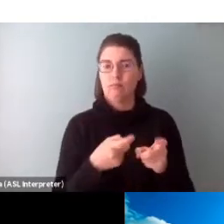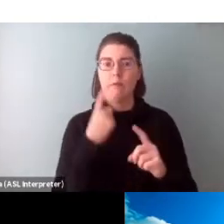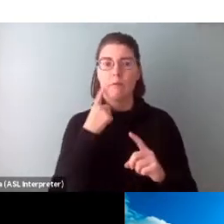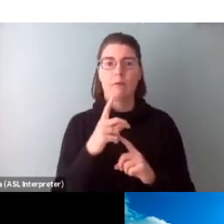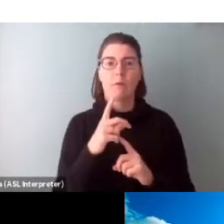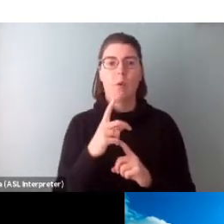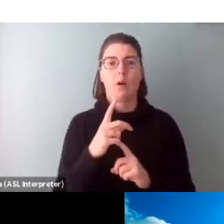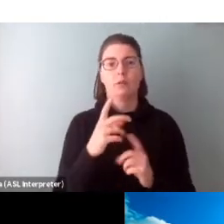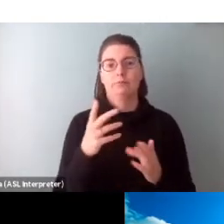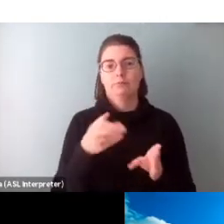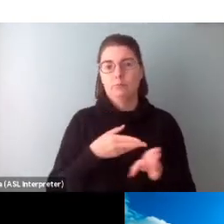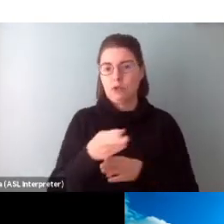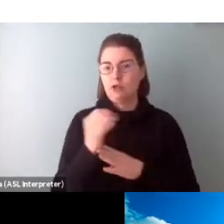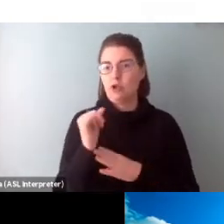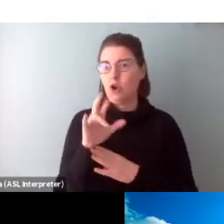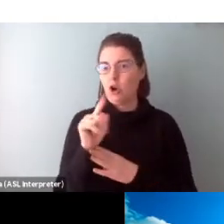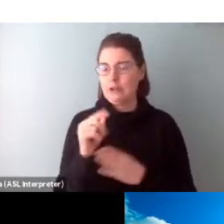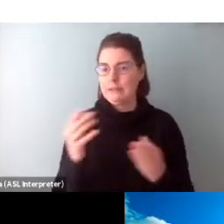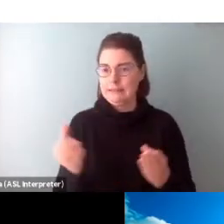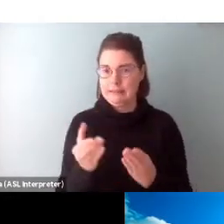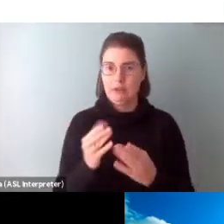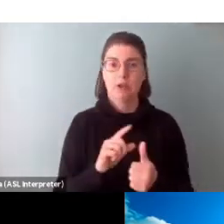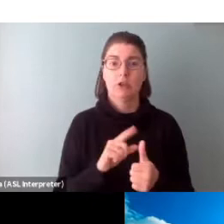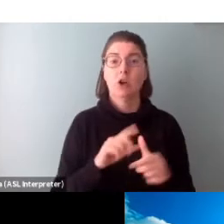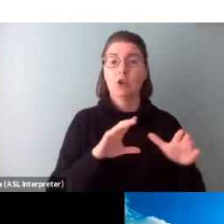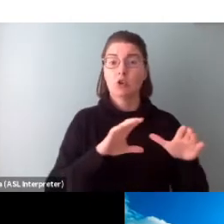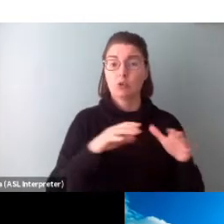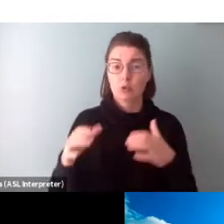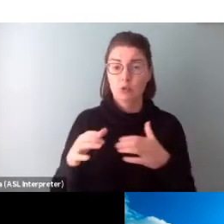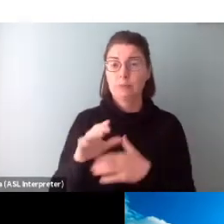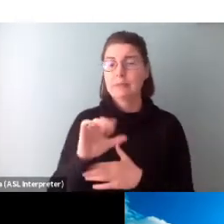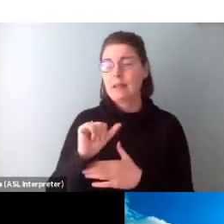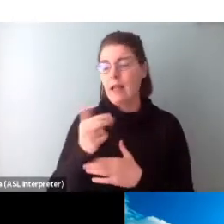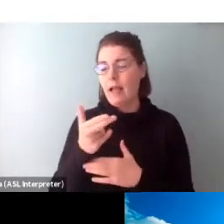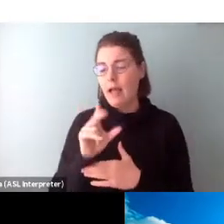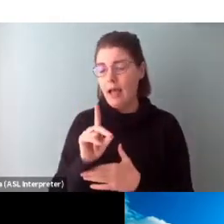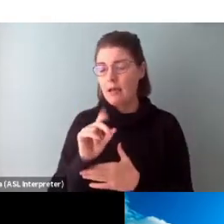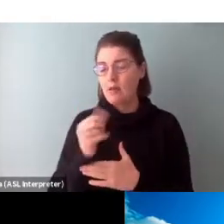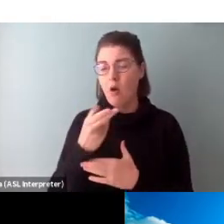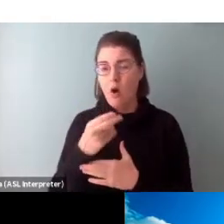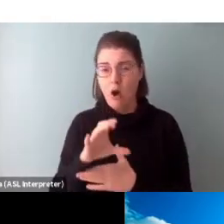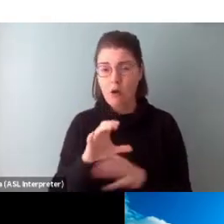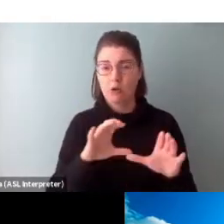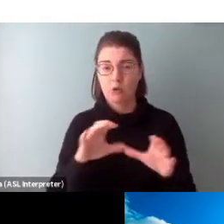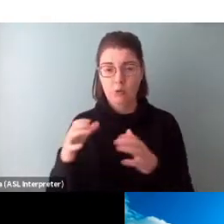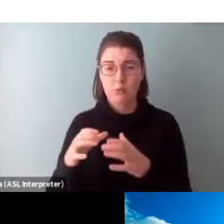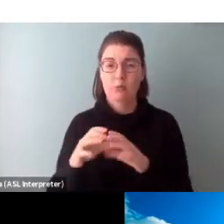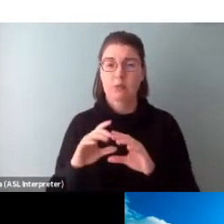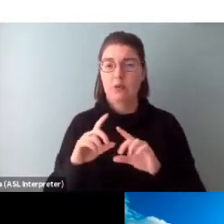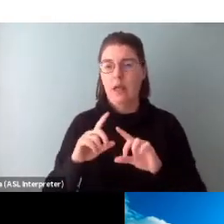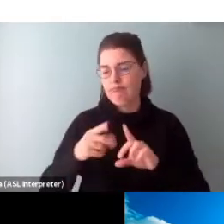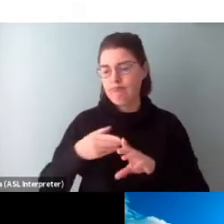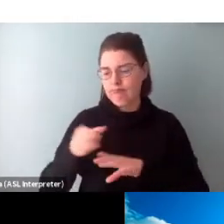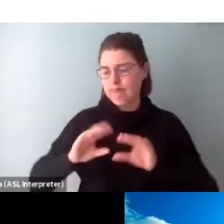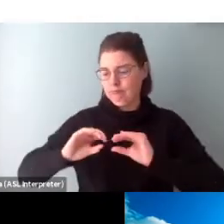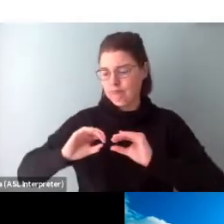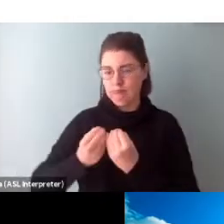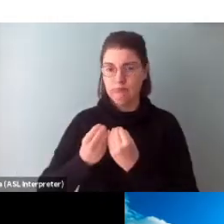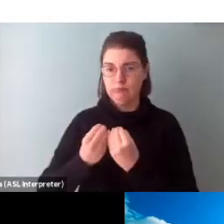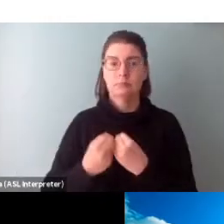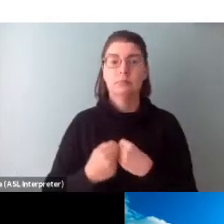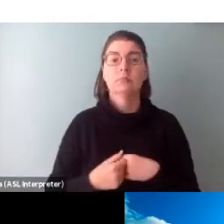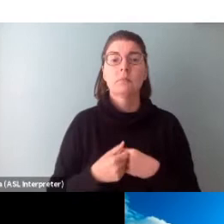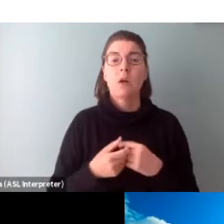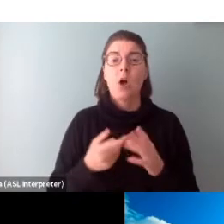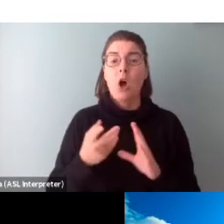and arts professionals, ad hoc groups and collectives, and organizations. A professional artist is defined by